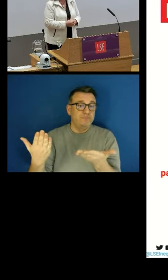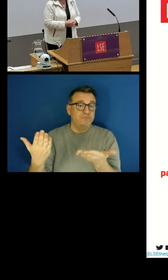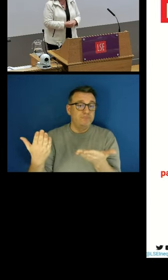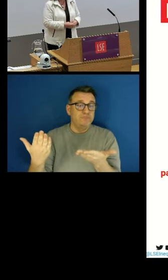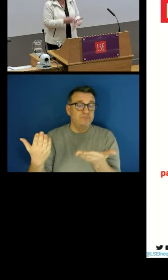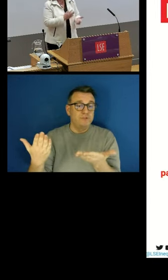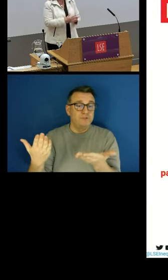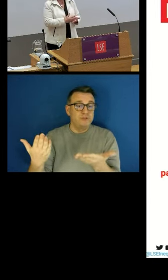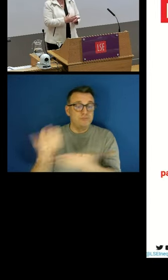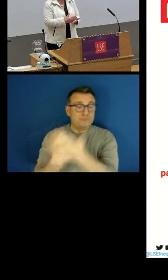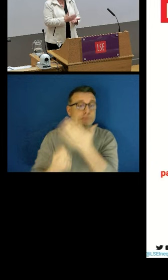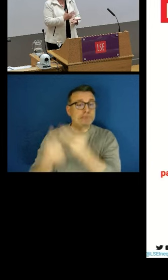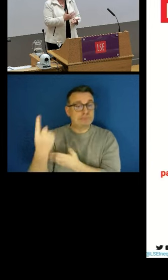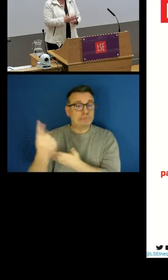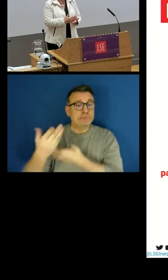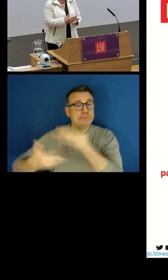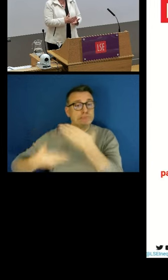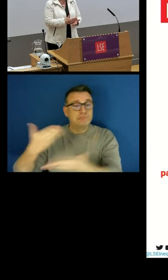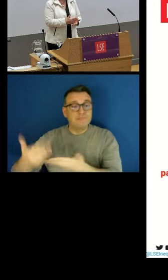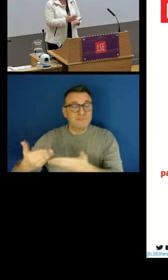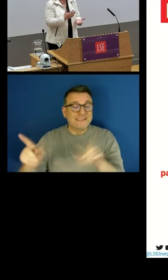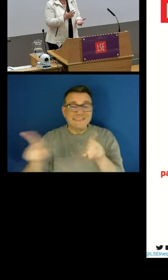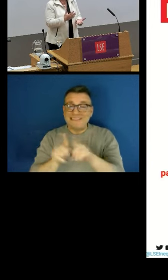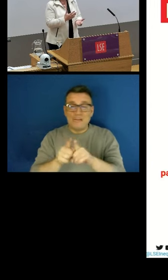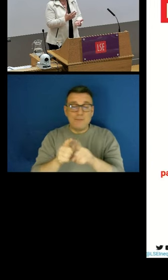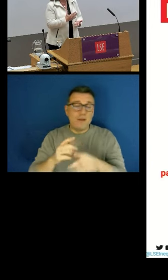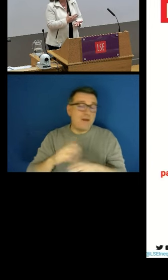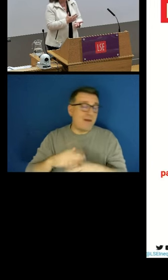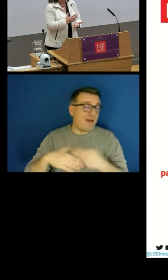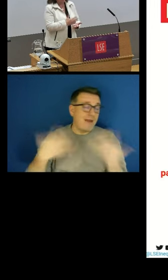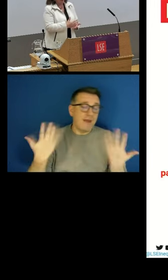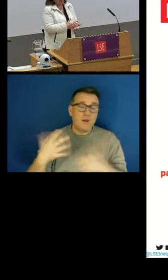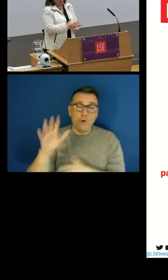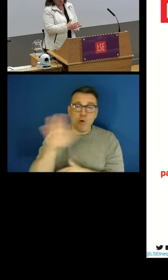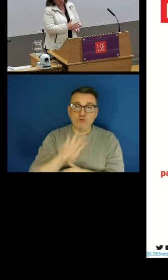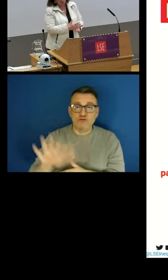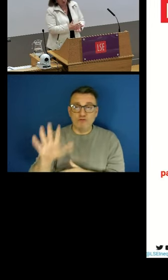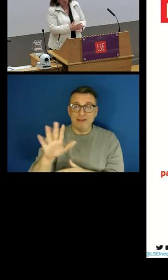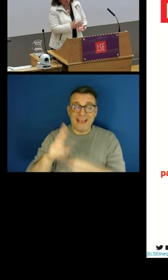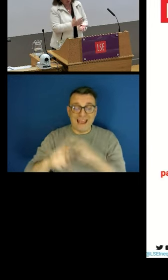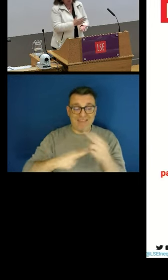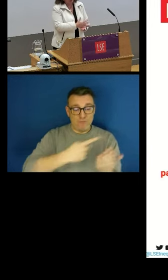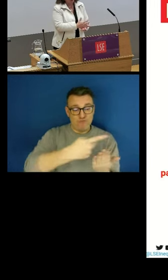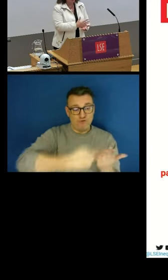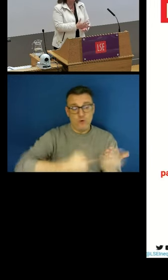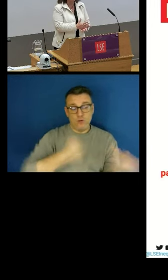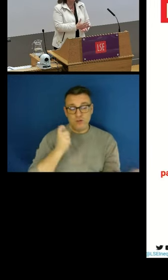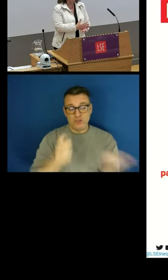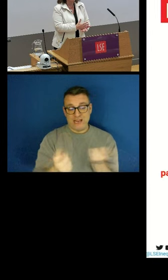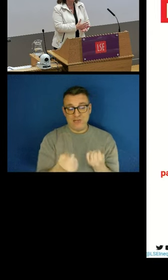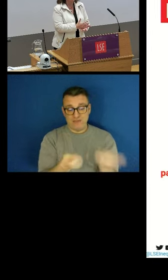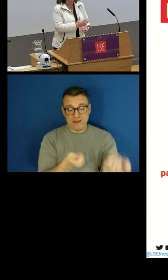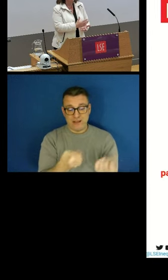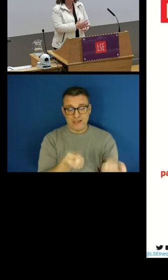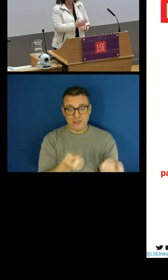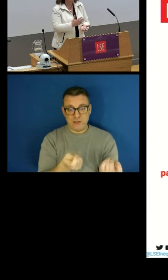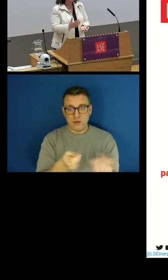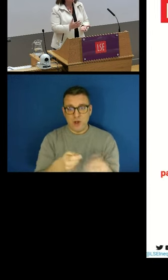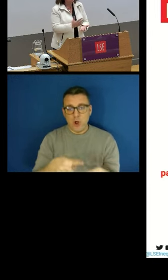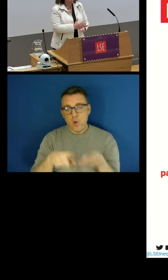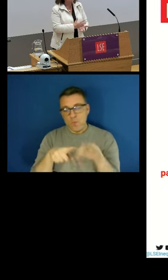that we've looked at. The minute that there is a regulatory change, the quality of employment or poor quality employment